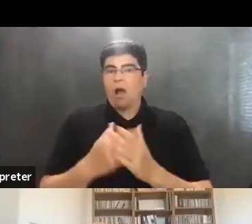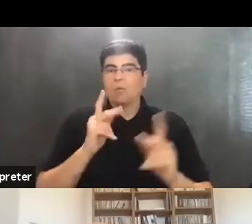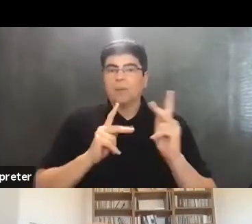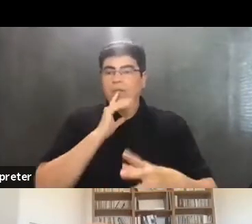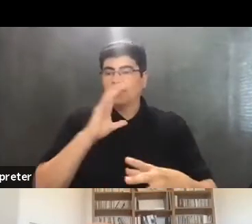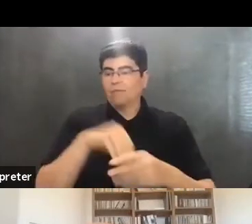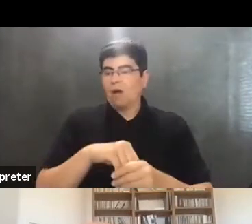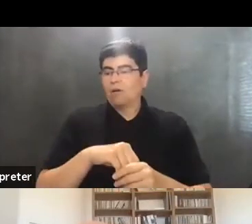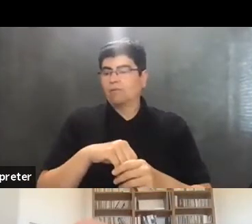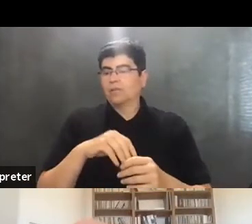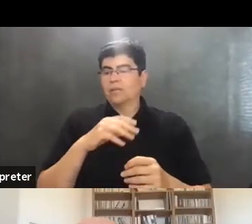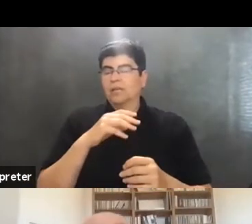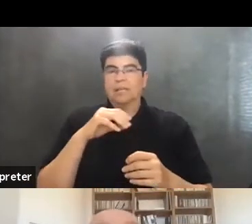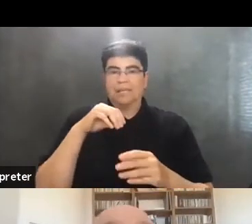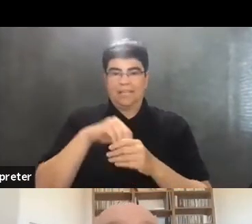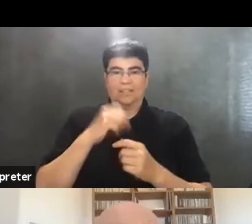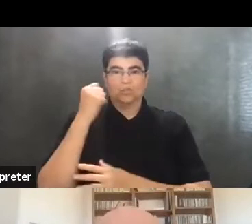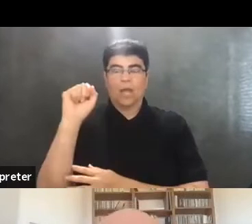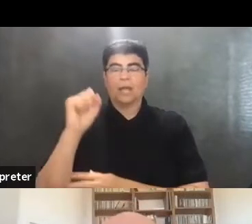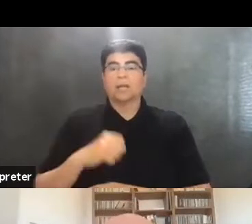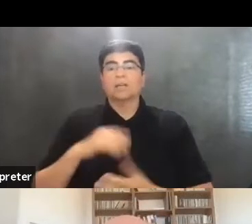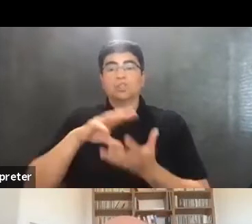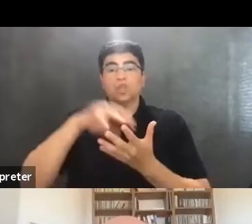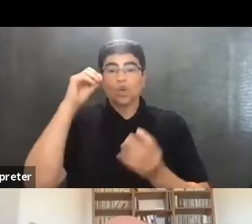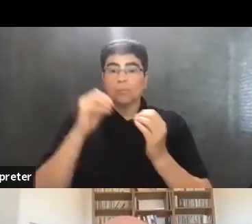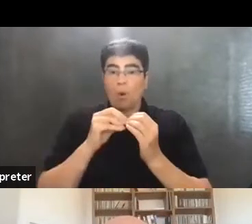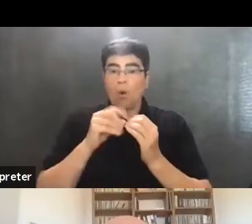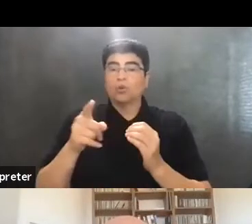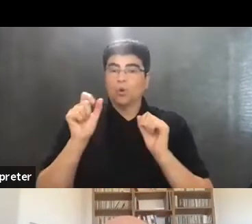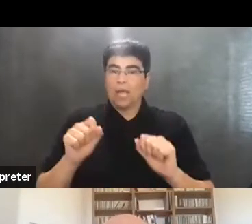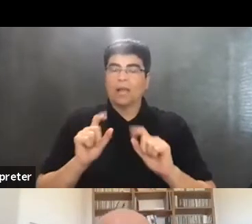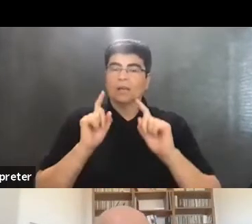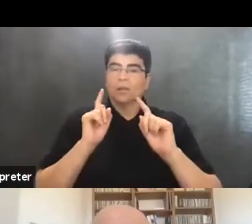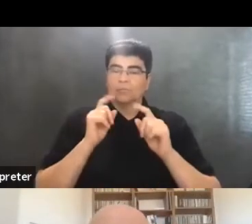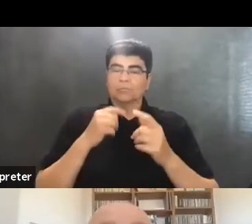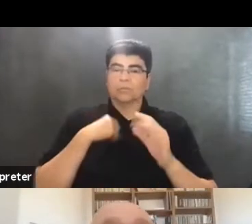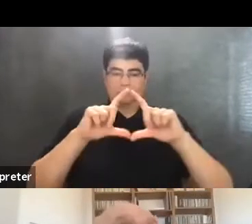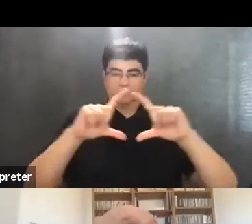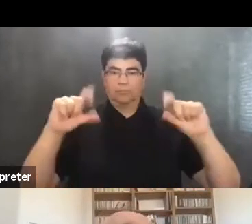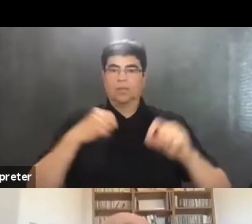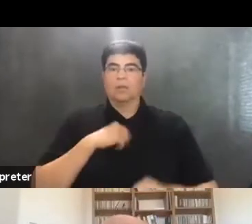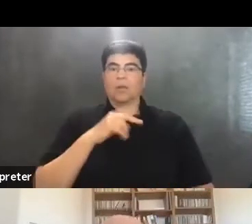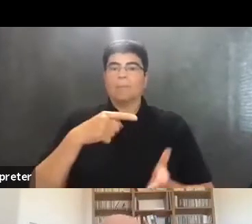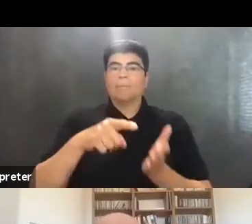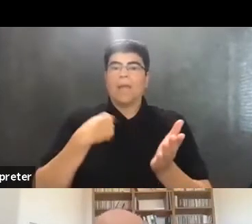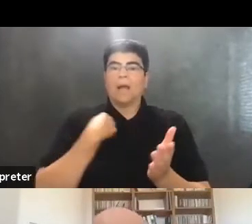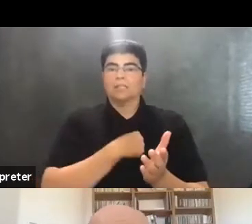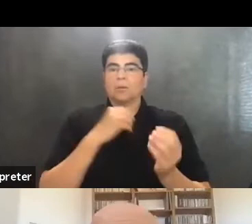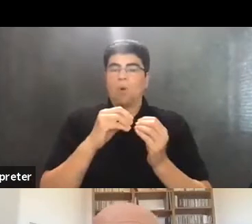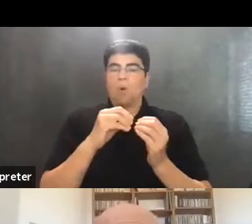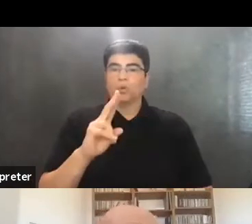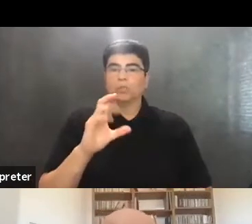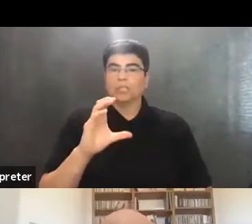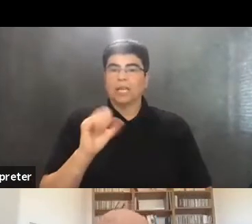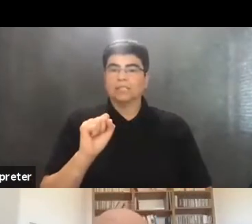in the strike. To learn more, can go to payusmoreucse.com, where there's lots